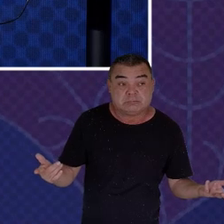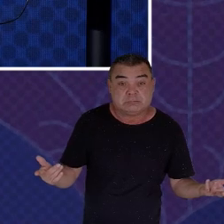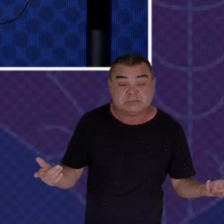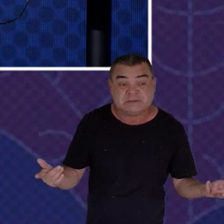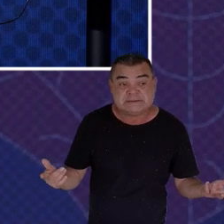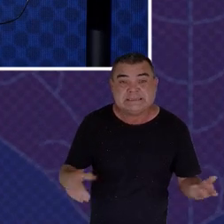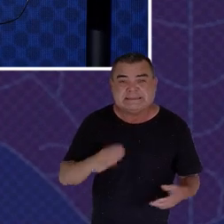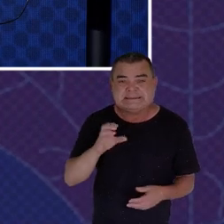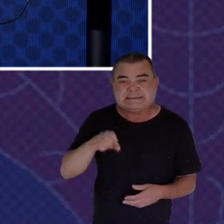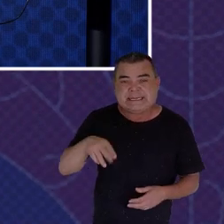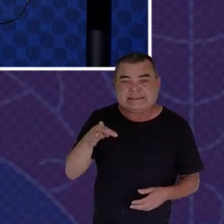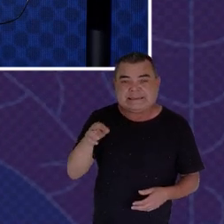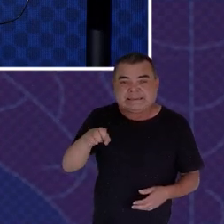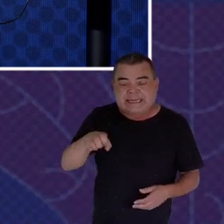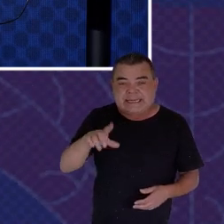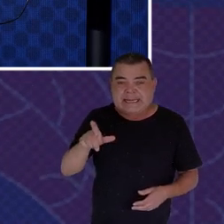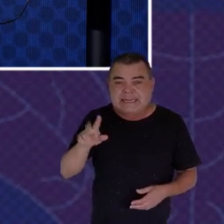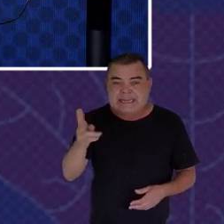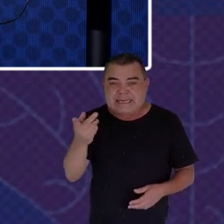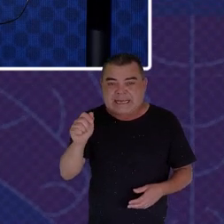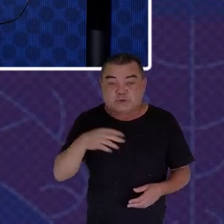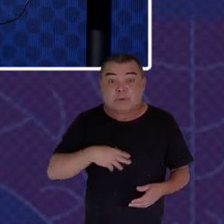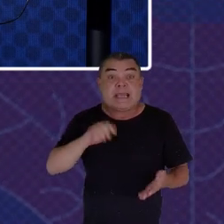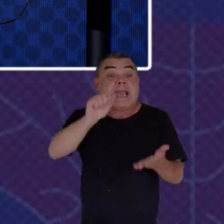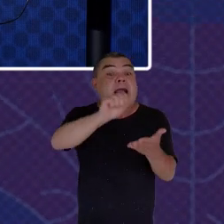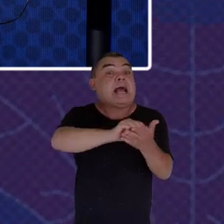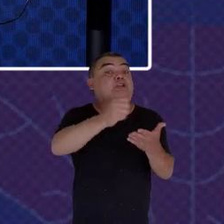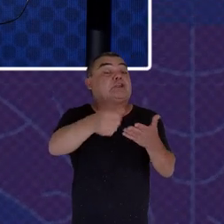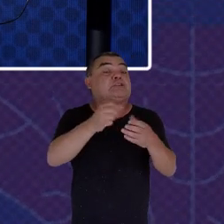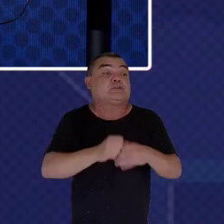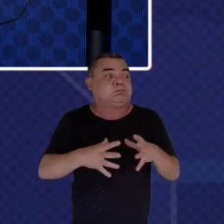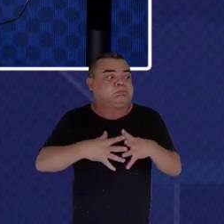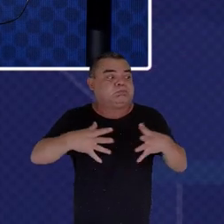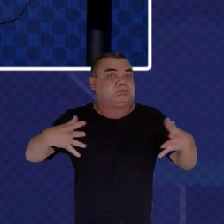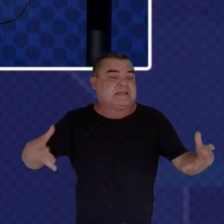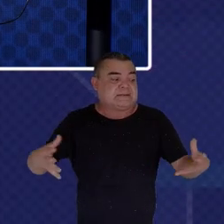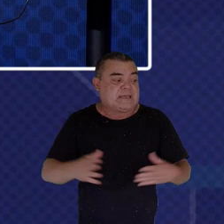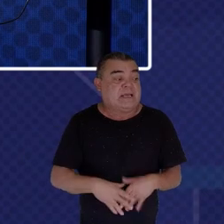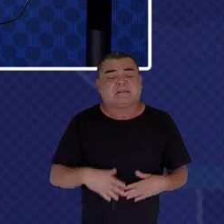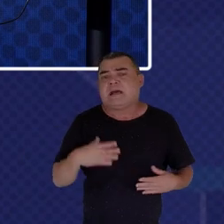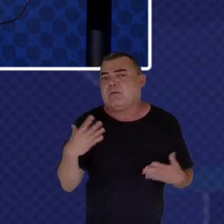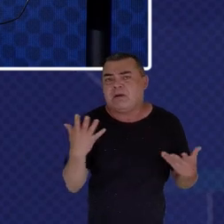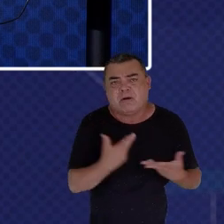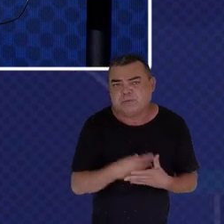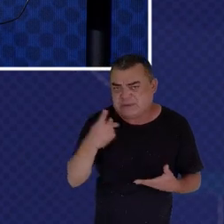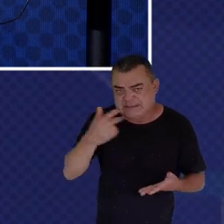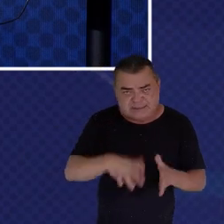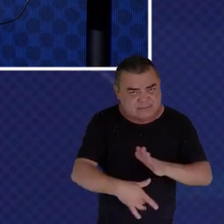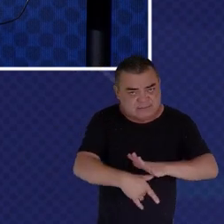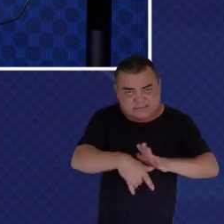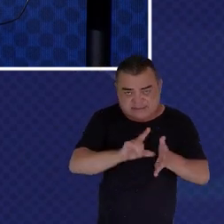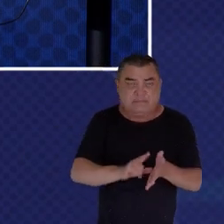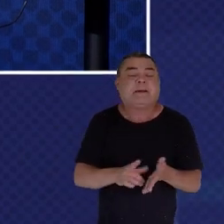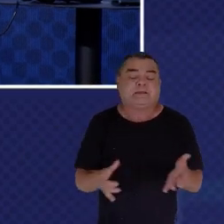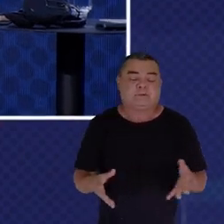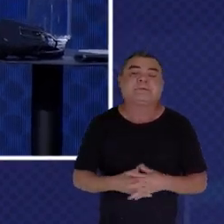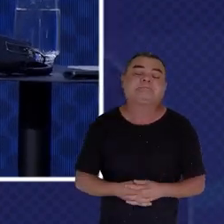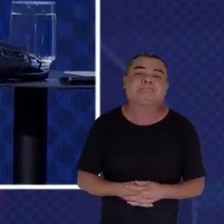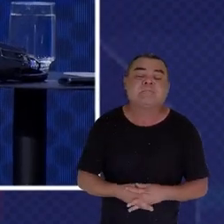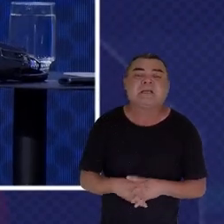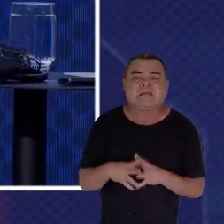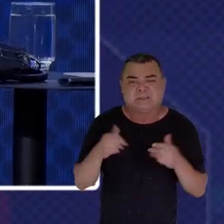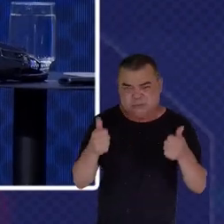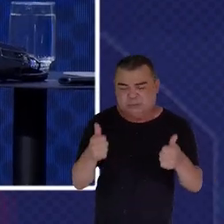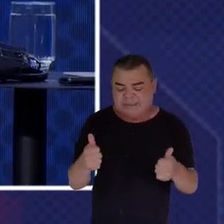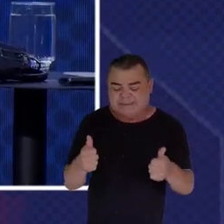session On the abundance Agenda So it's really great I'm a huge fan Of his work Bruna Yeah Okay So